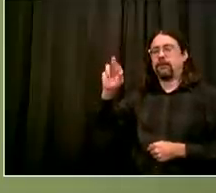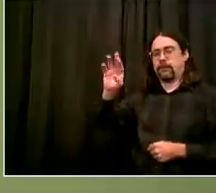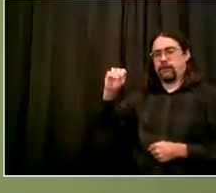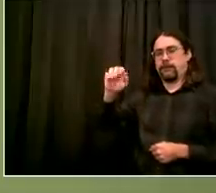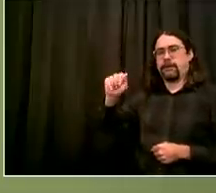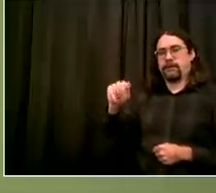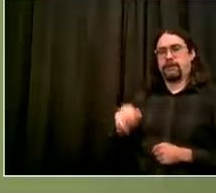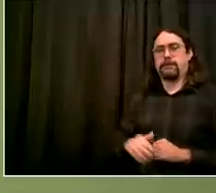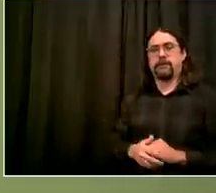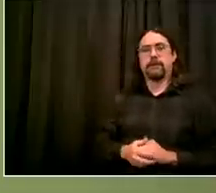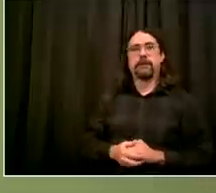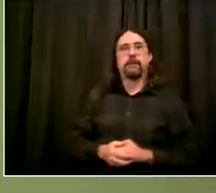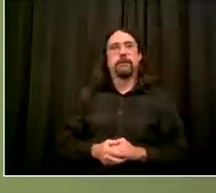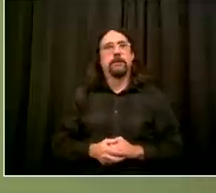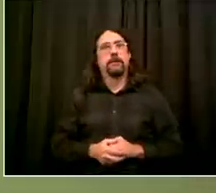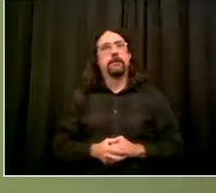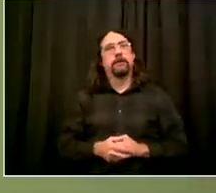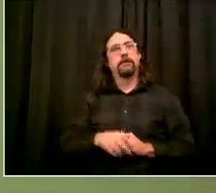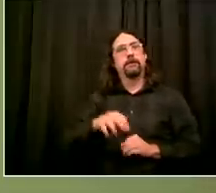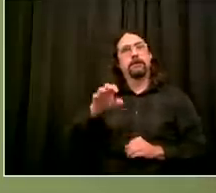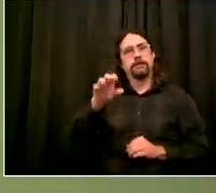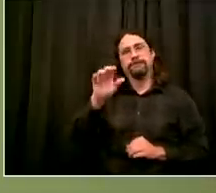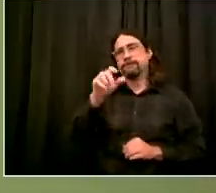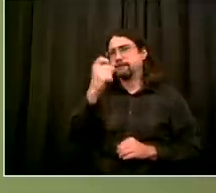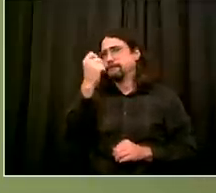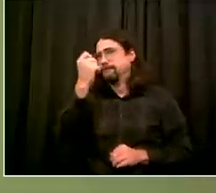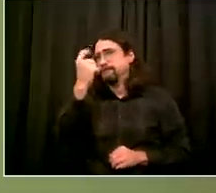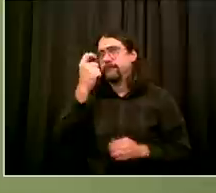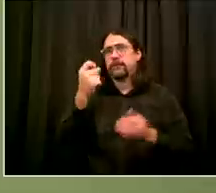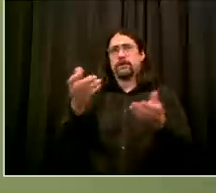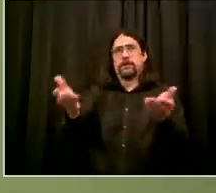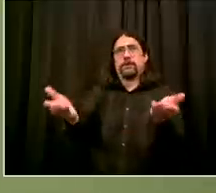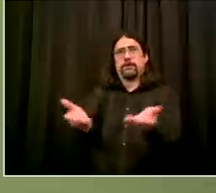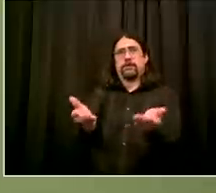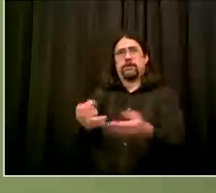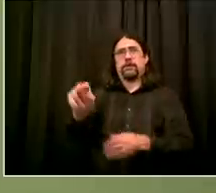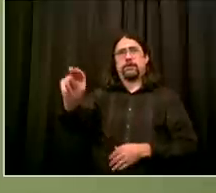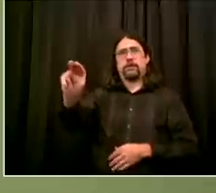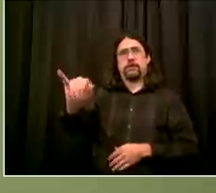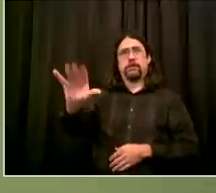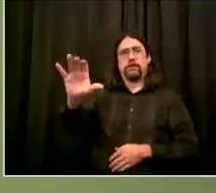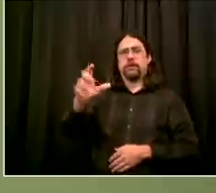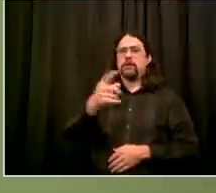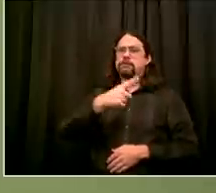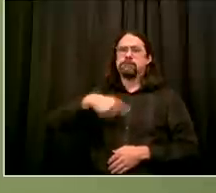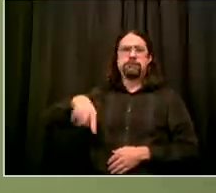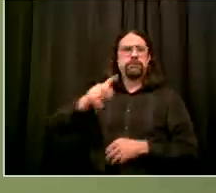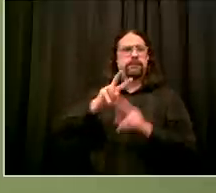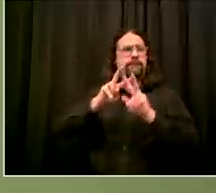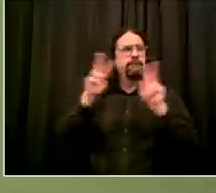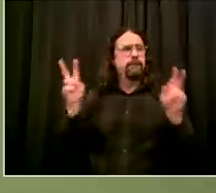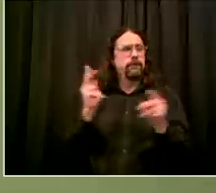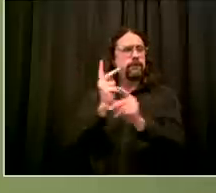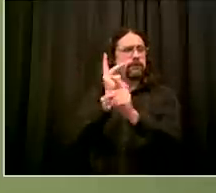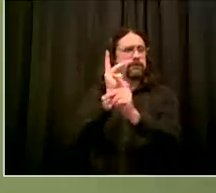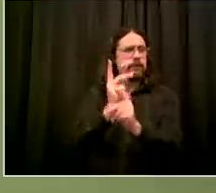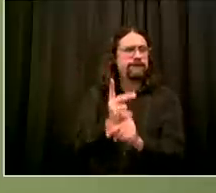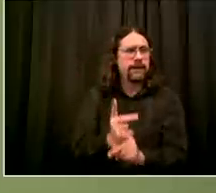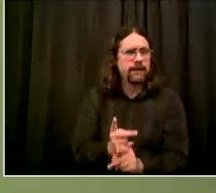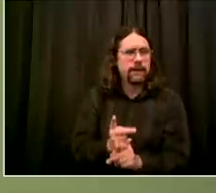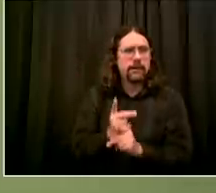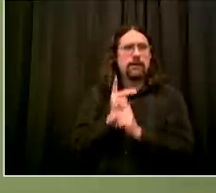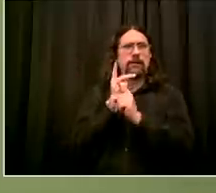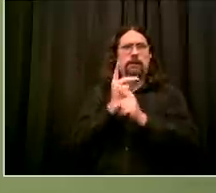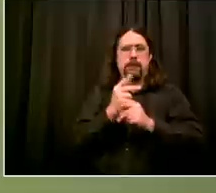steps um but these local uh problems that is the neighborhoods that commissioner shakshi has highlighted